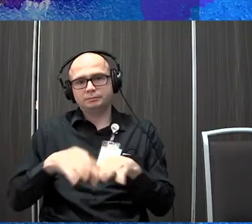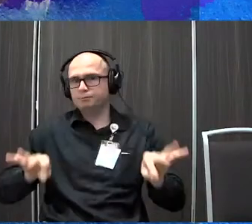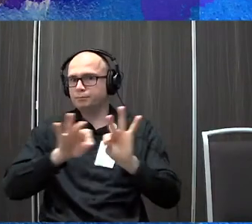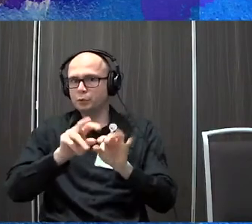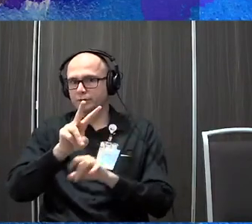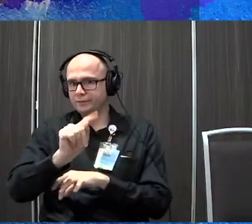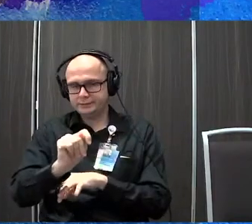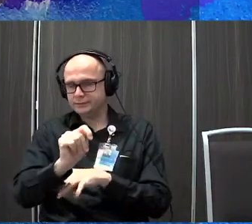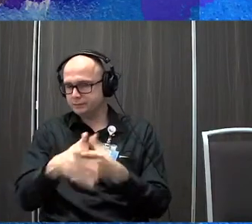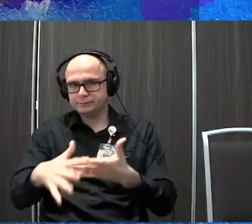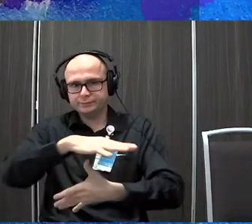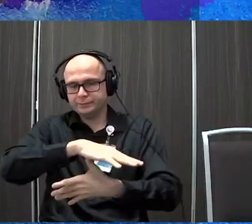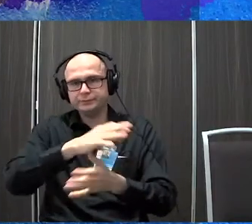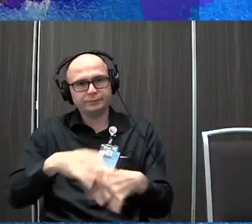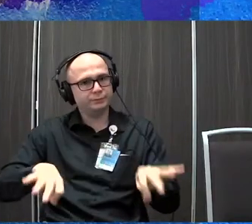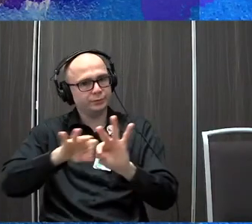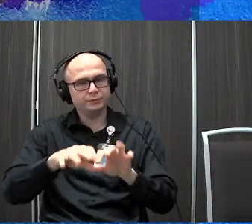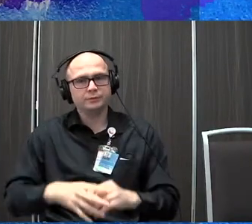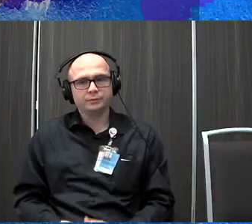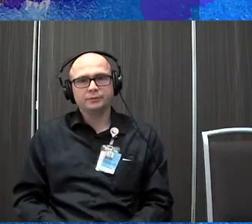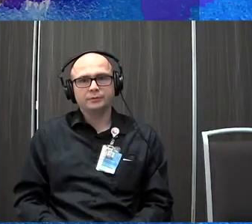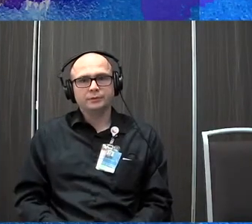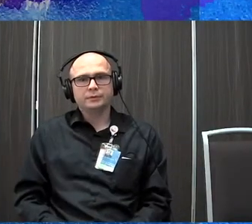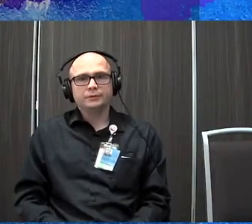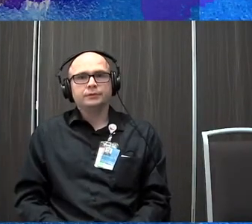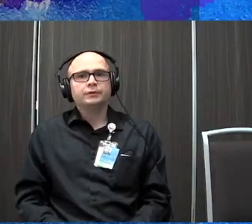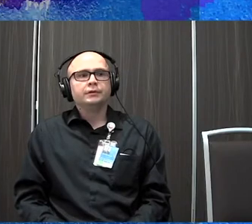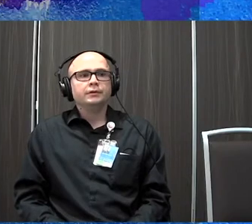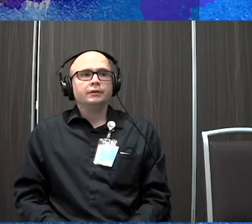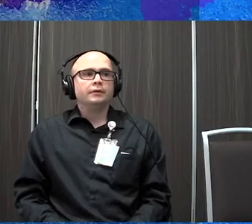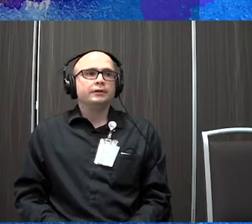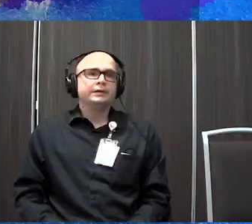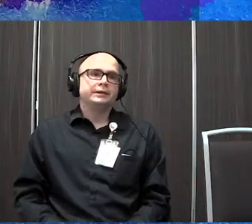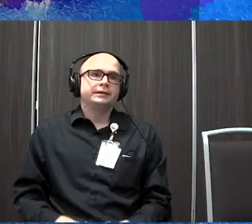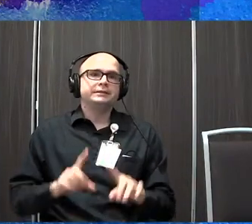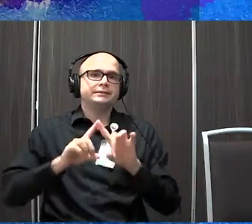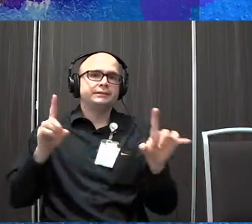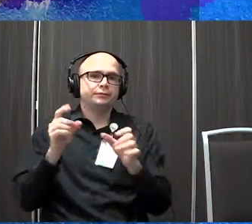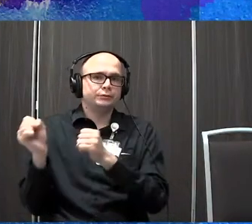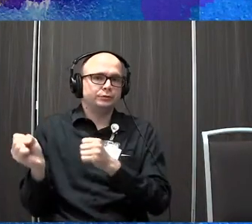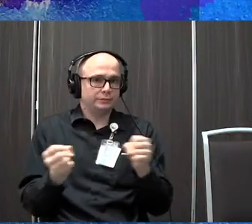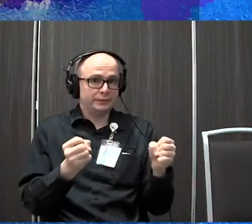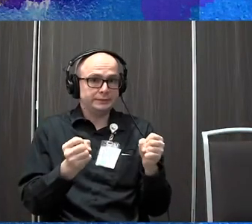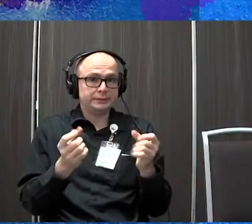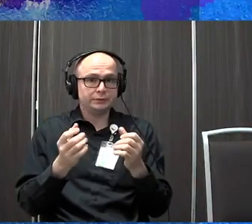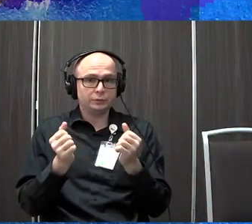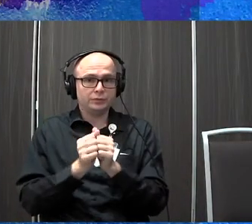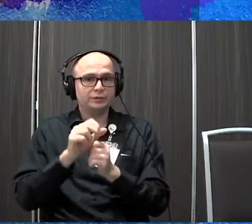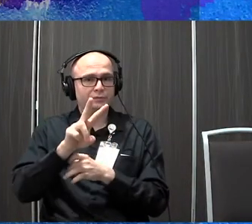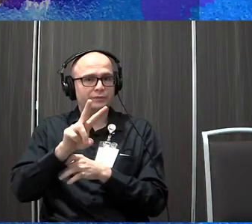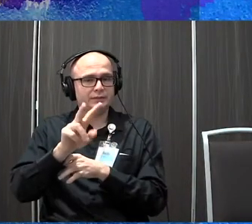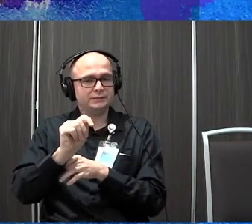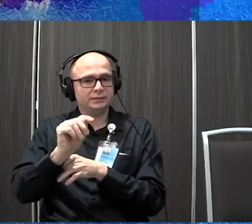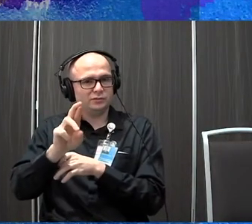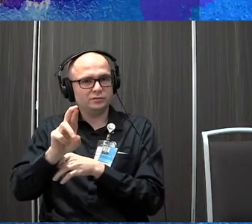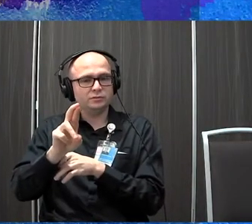moving them forward with those gross motor skills. So there's different strategies that we use with vestibular rehab, but the